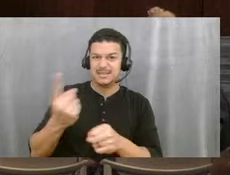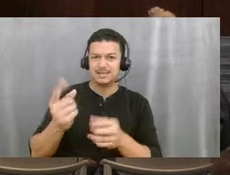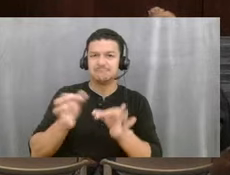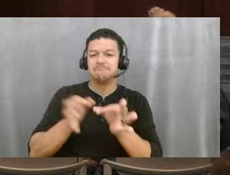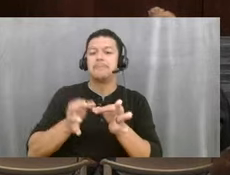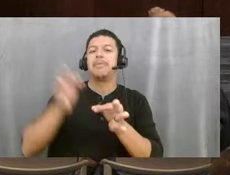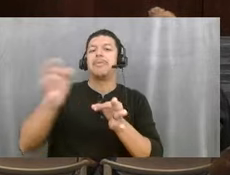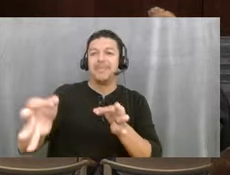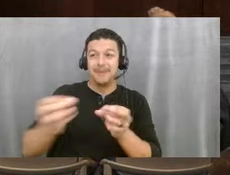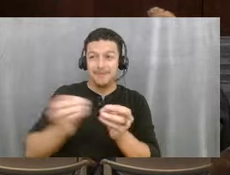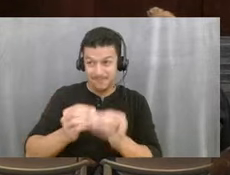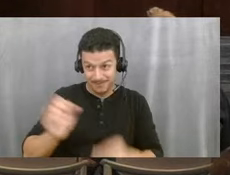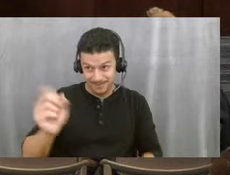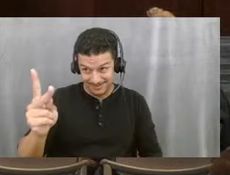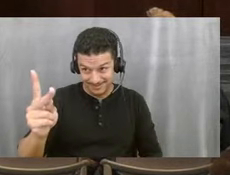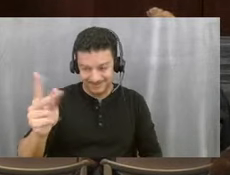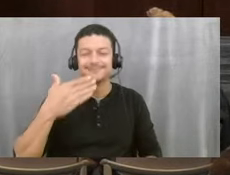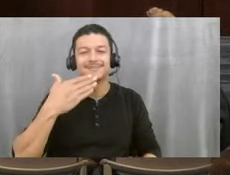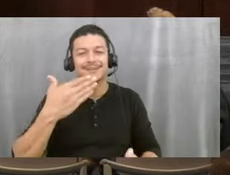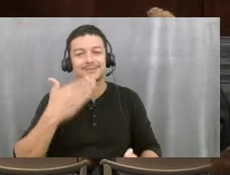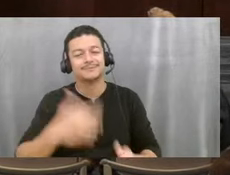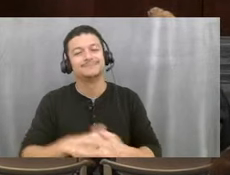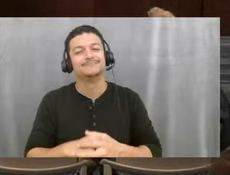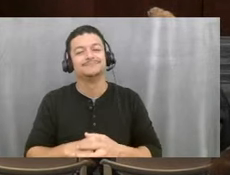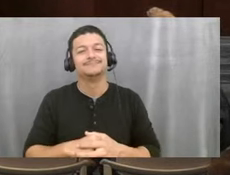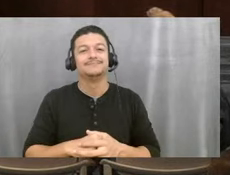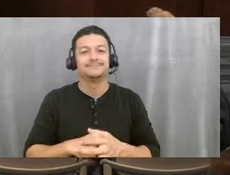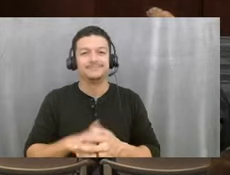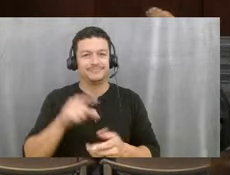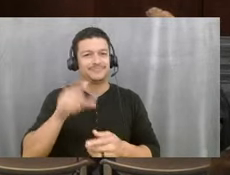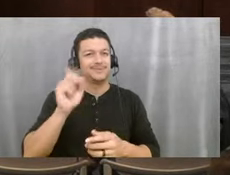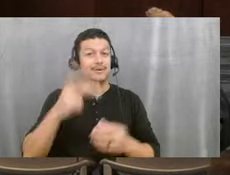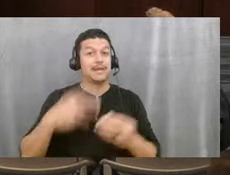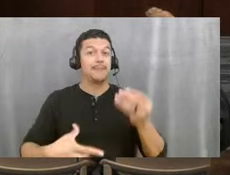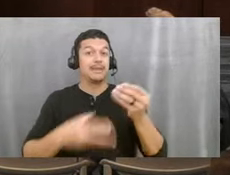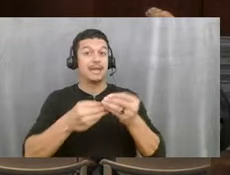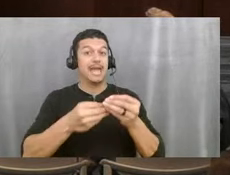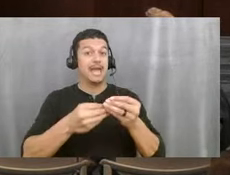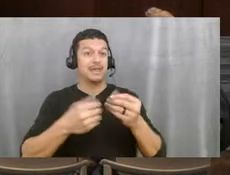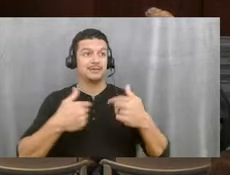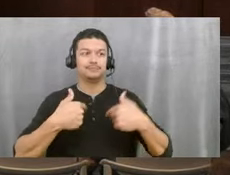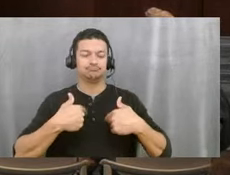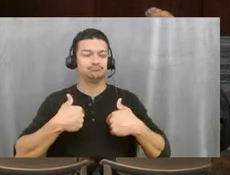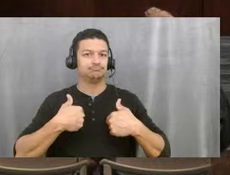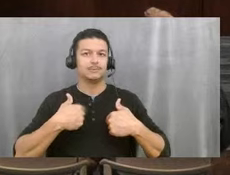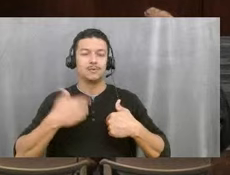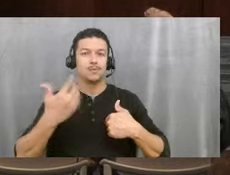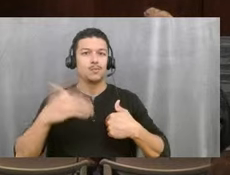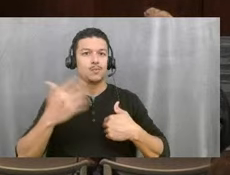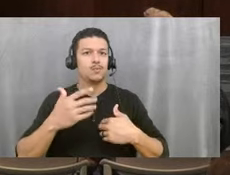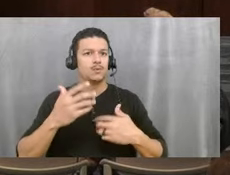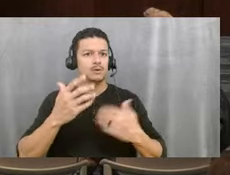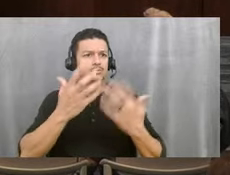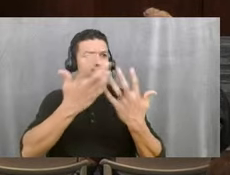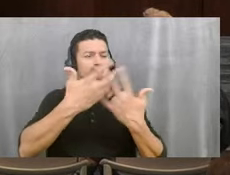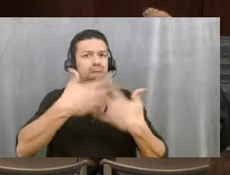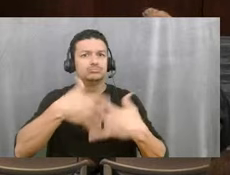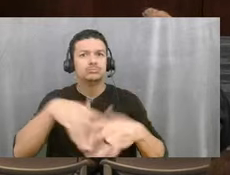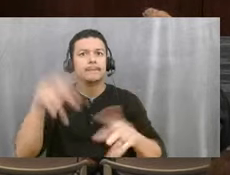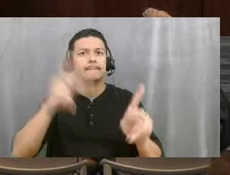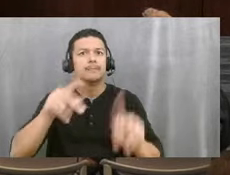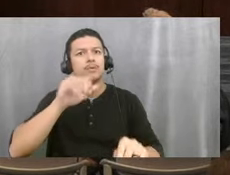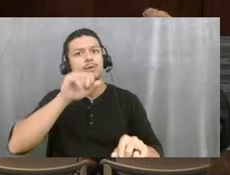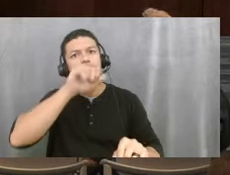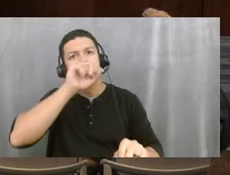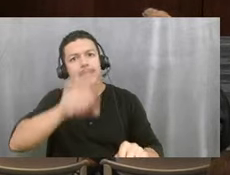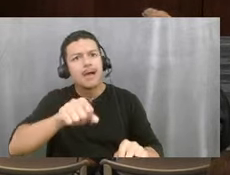Okay. Thank you. I'll add on to that, Commissioner Hay. It was a well-organized event. People loved it. People were having a great